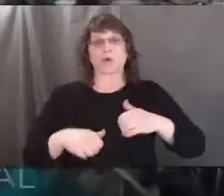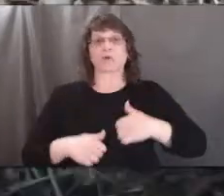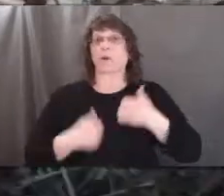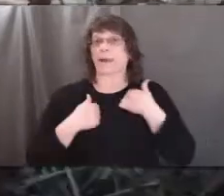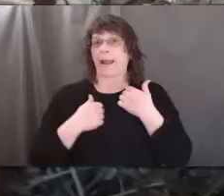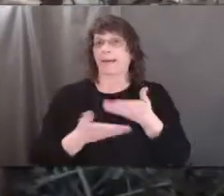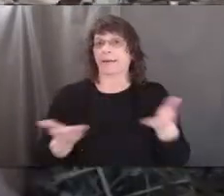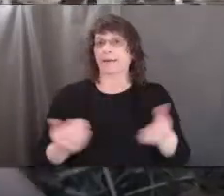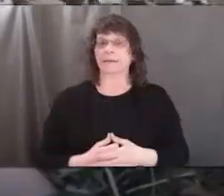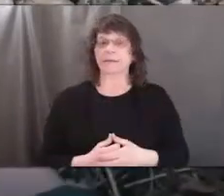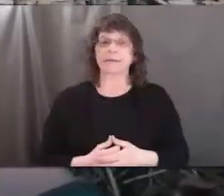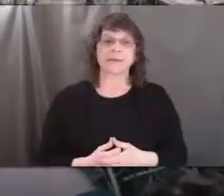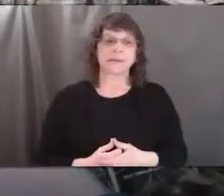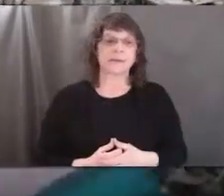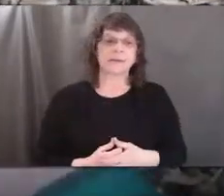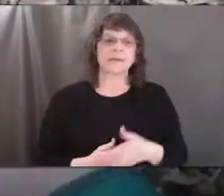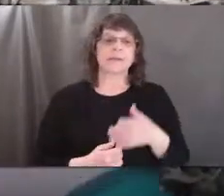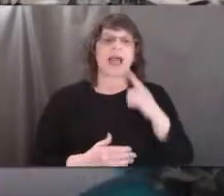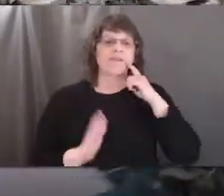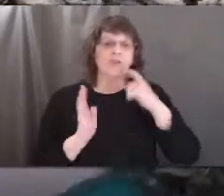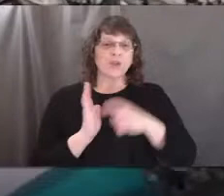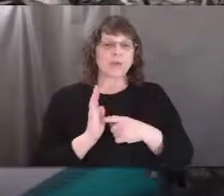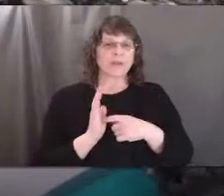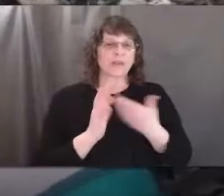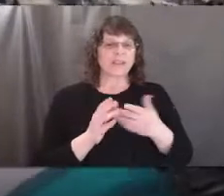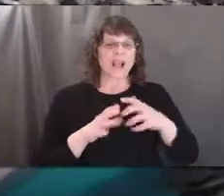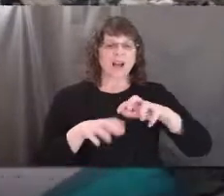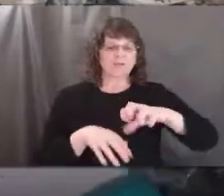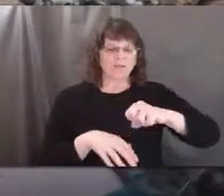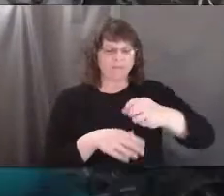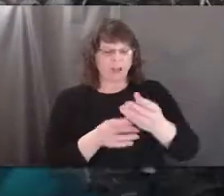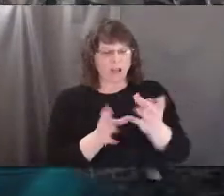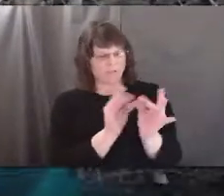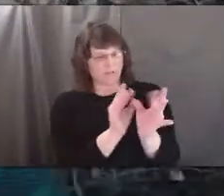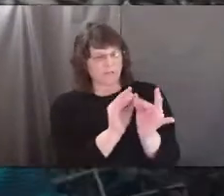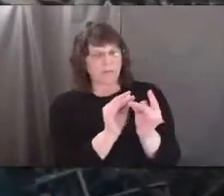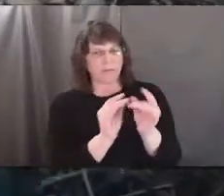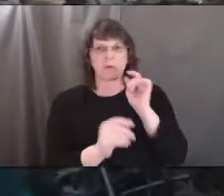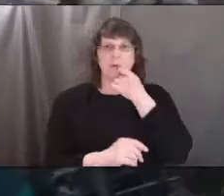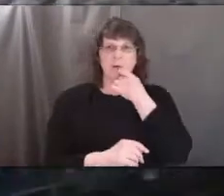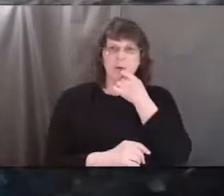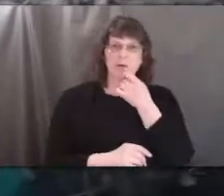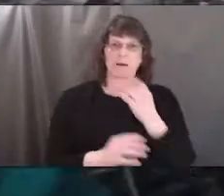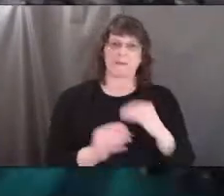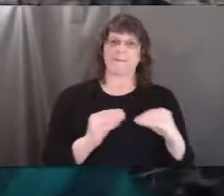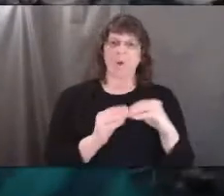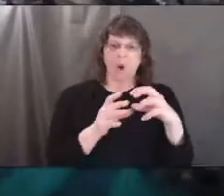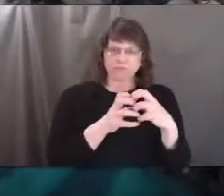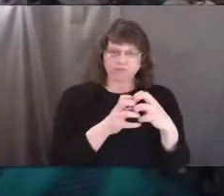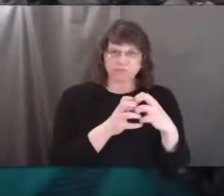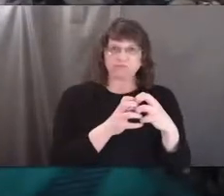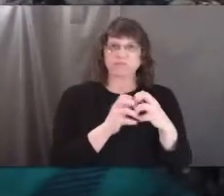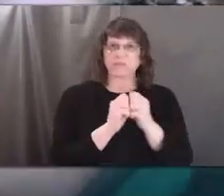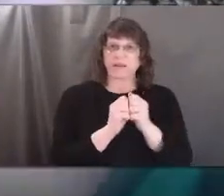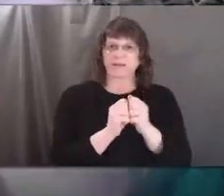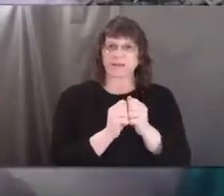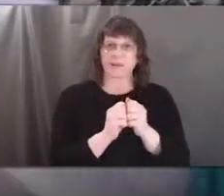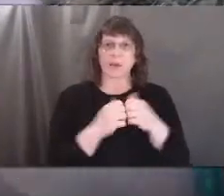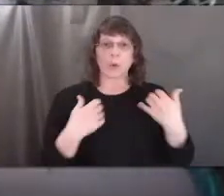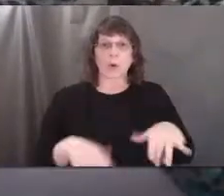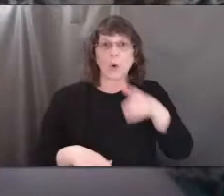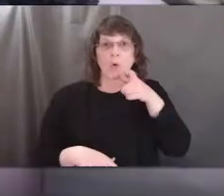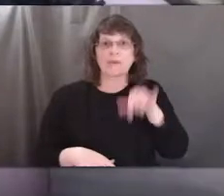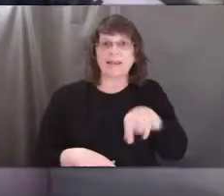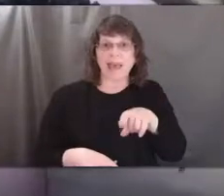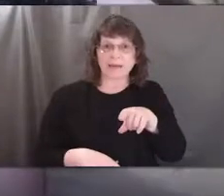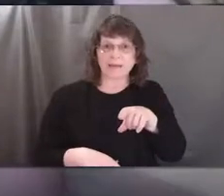material. I'm noticing the soil is kind of clumpy in a cool way. Yeah, it's definitely even more clumpy down here. And hark! Who is